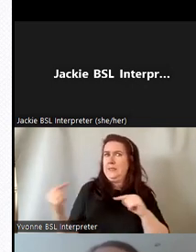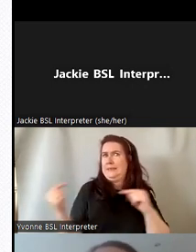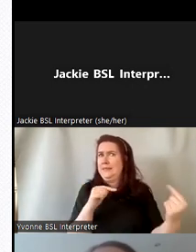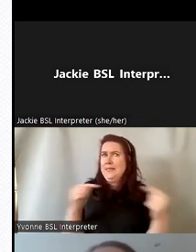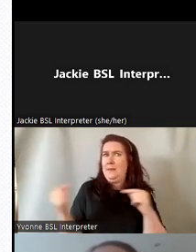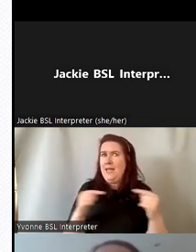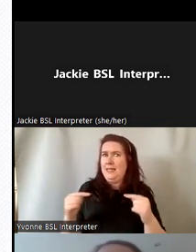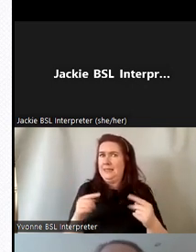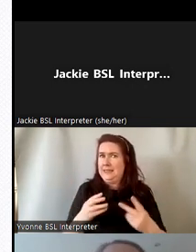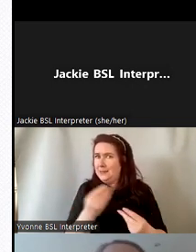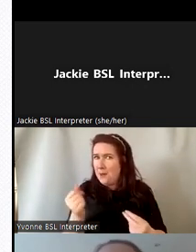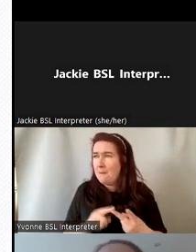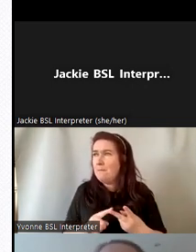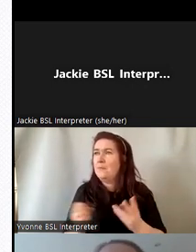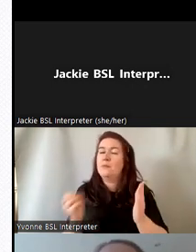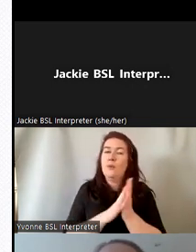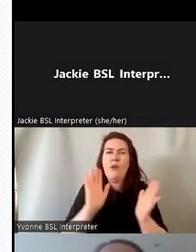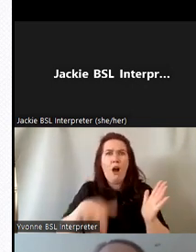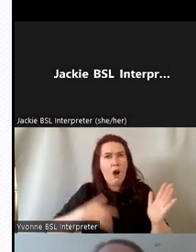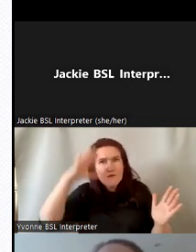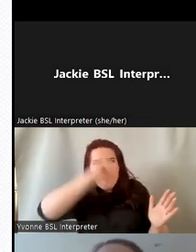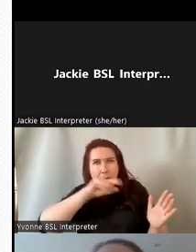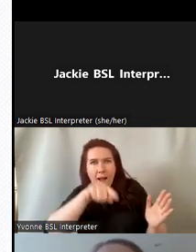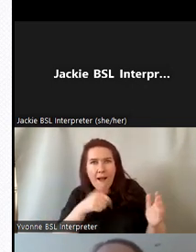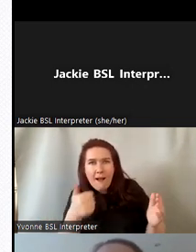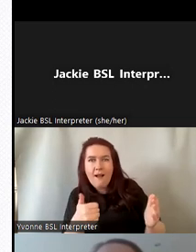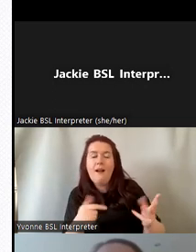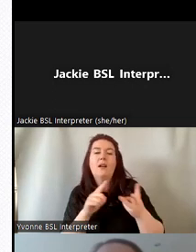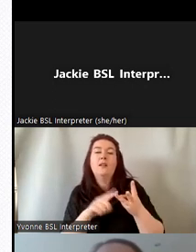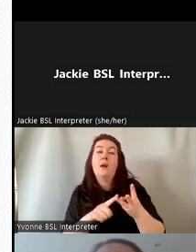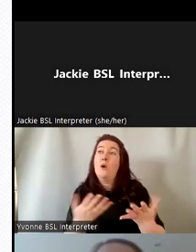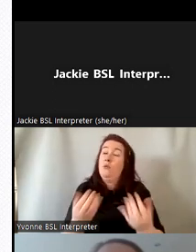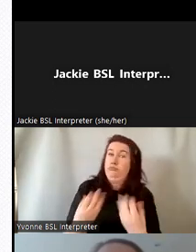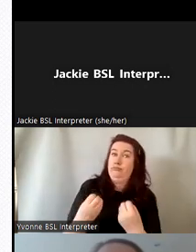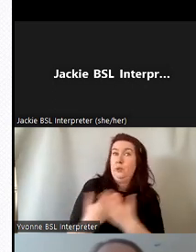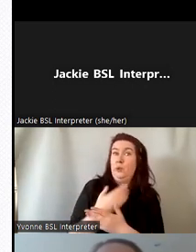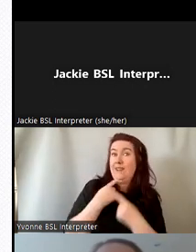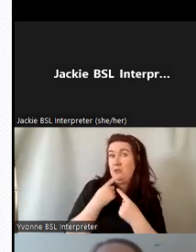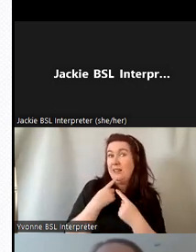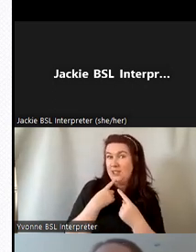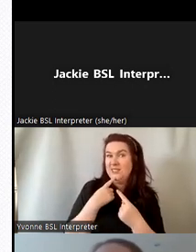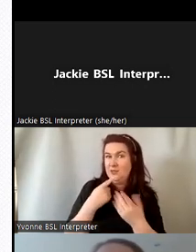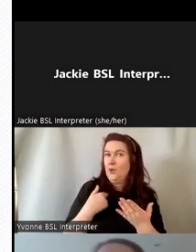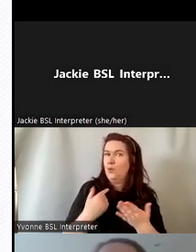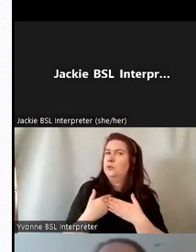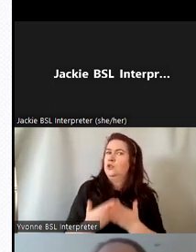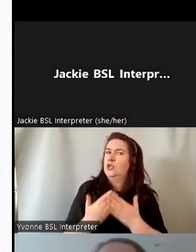reminiscences others meant that we could add new information to the database so that was really useful